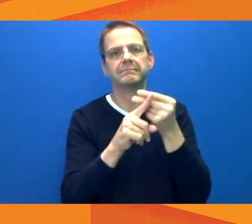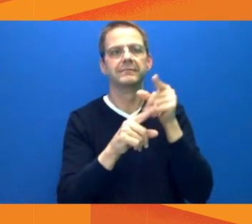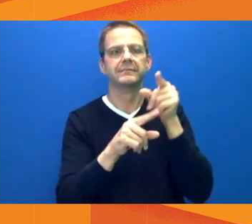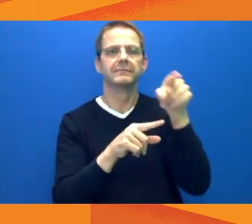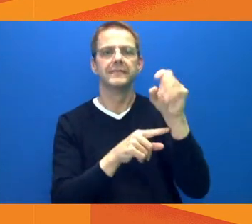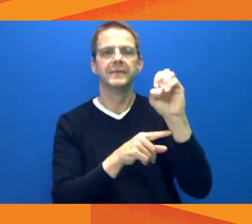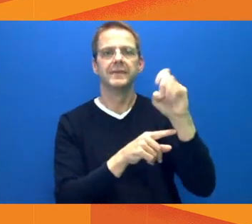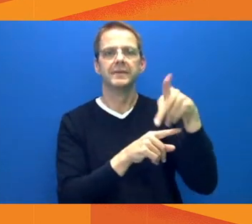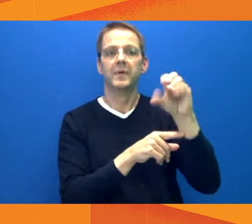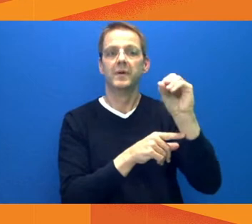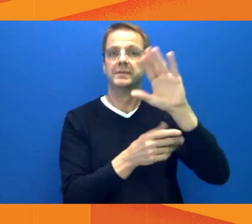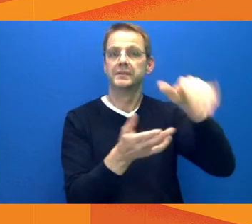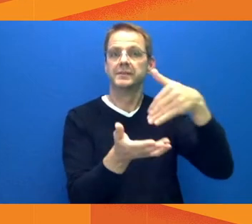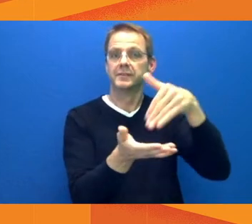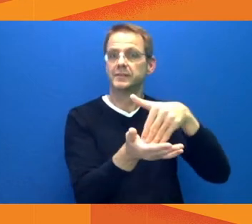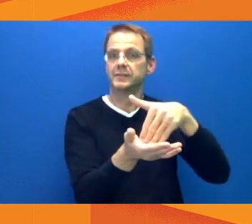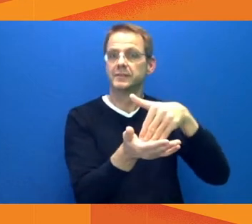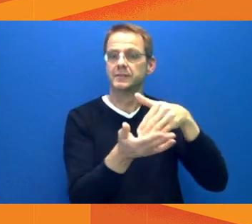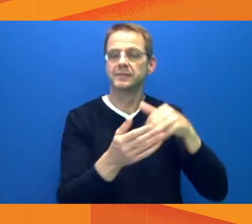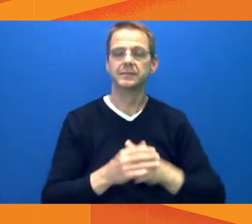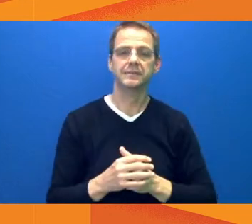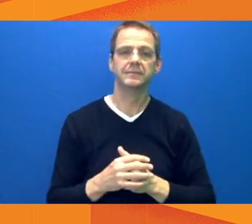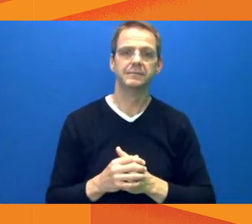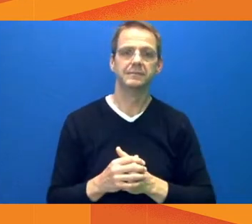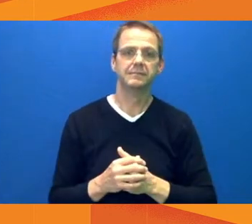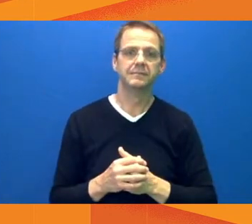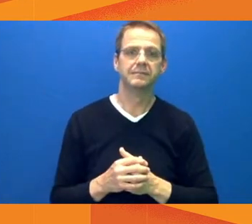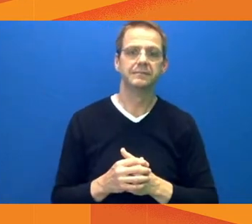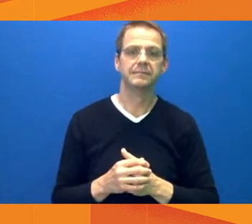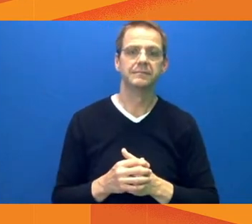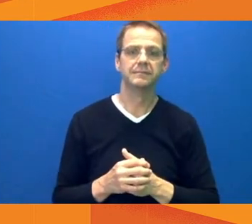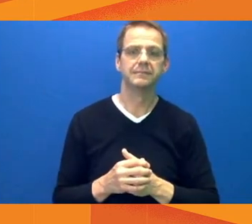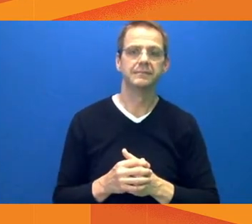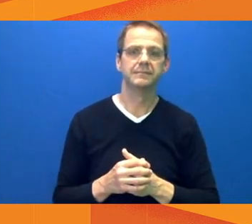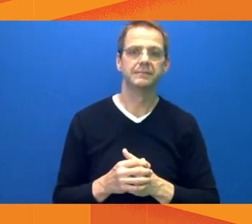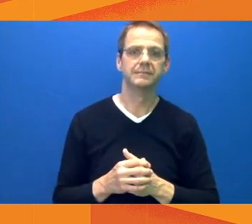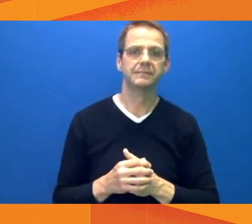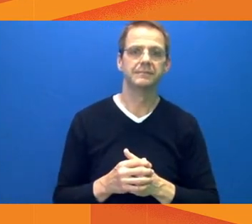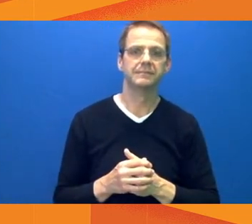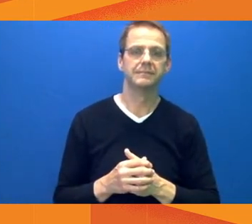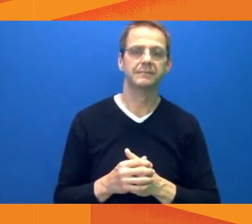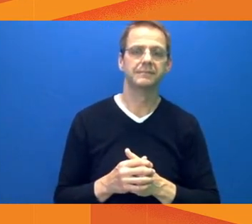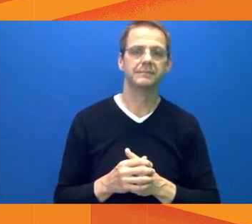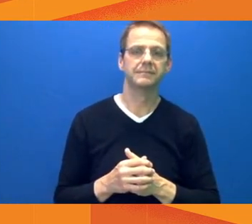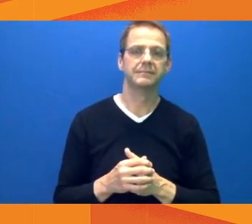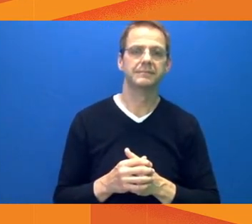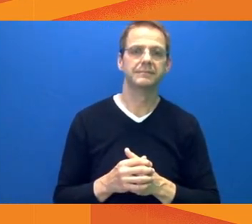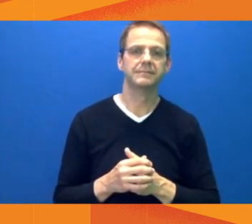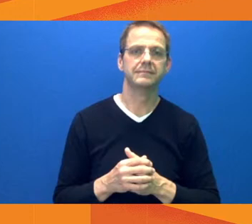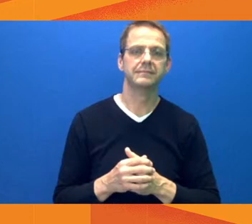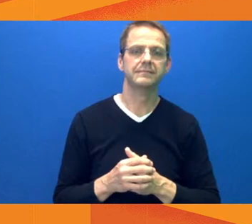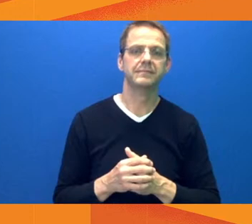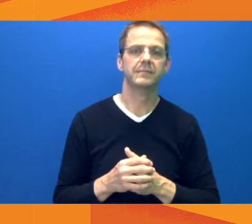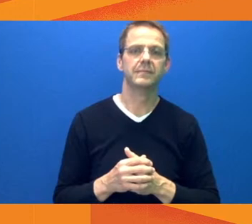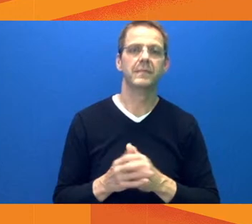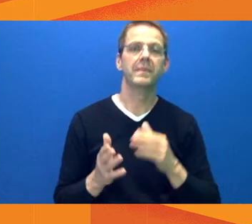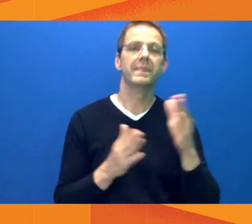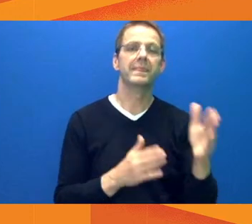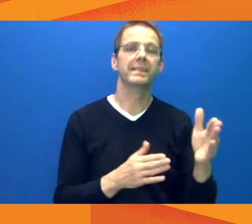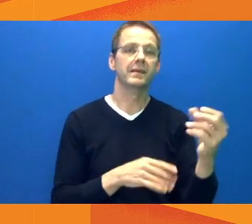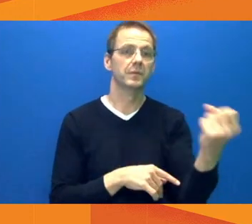work being done there. Thanks for your questions, Dustin. Next up, we'll go to Jeremy Thompson with CTV.